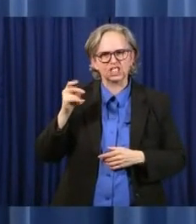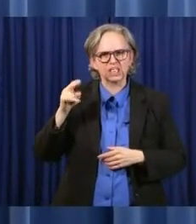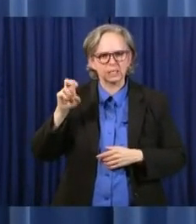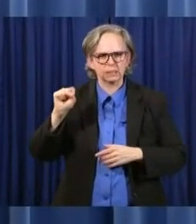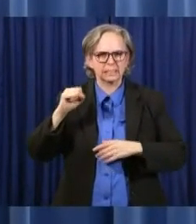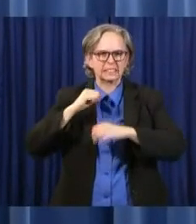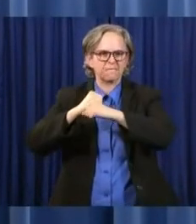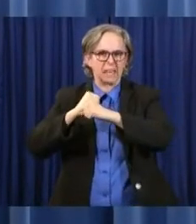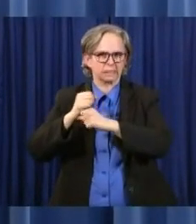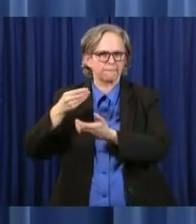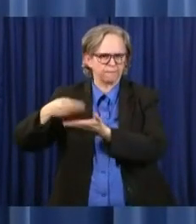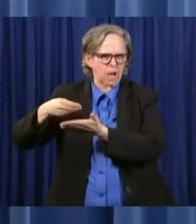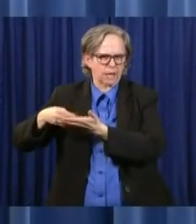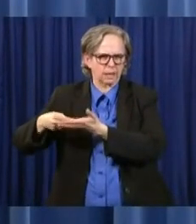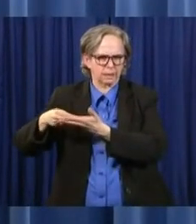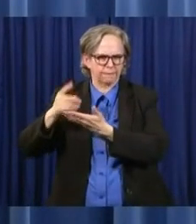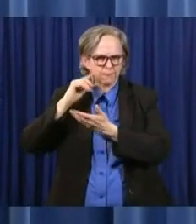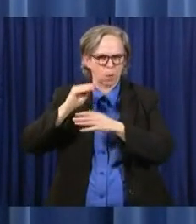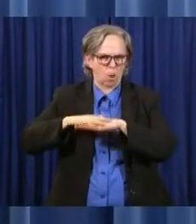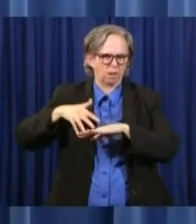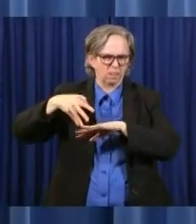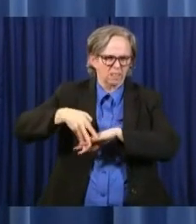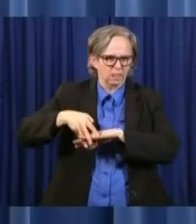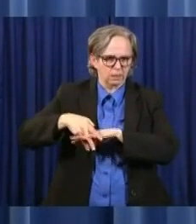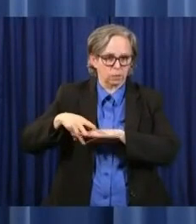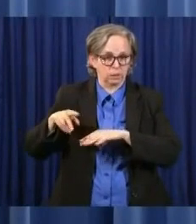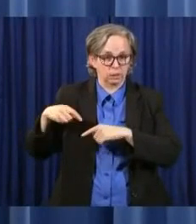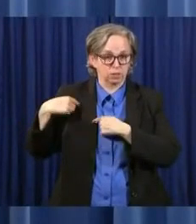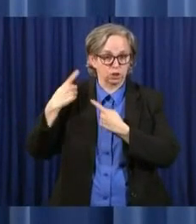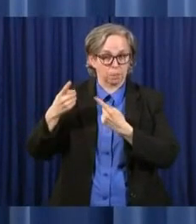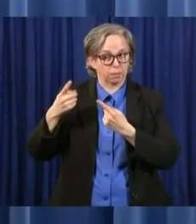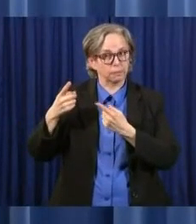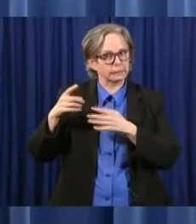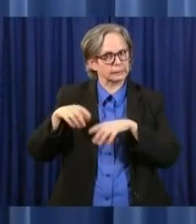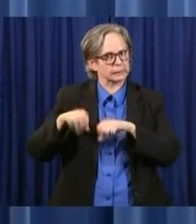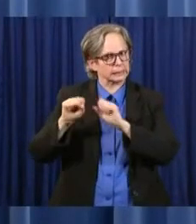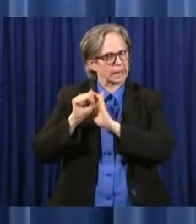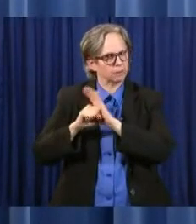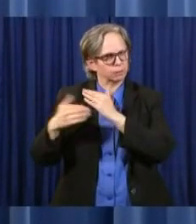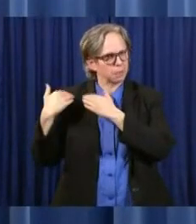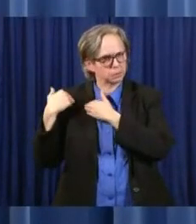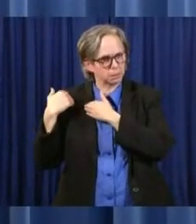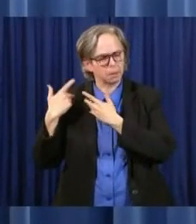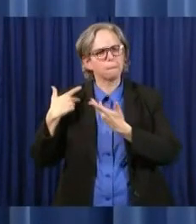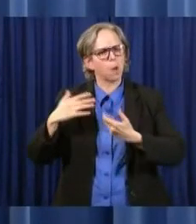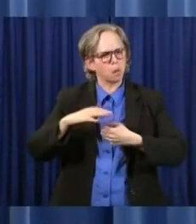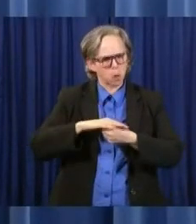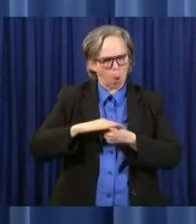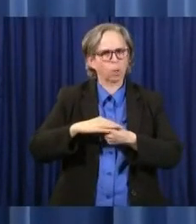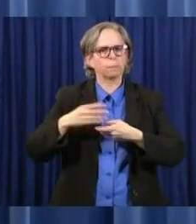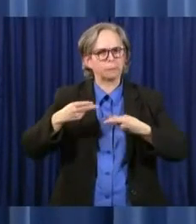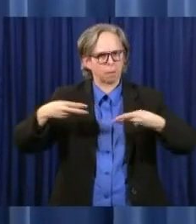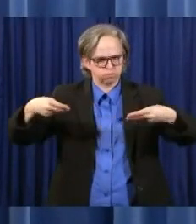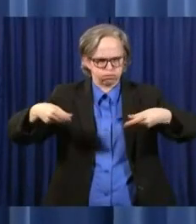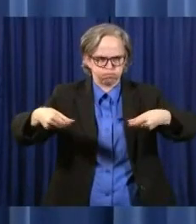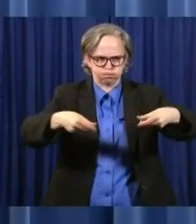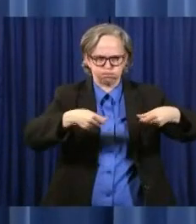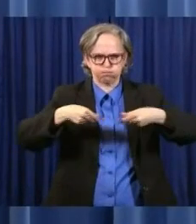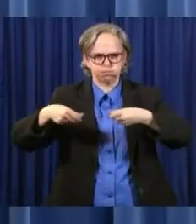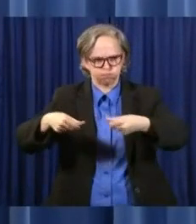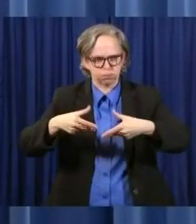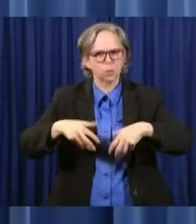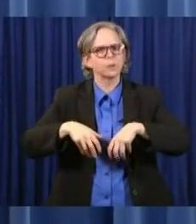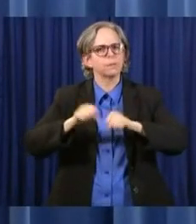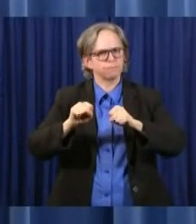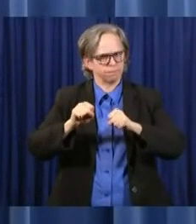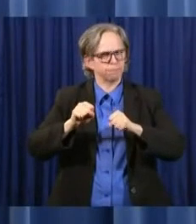state obligation, uh, and the locals have ended up paying most of it. Uh, we were able to get money back to the counties, uh, by picking